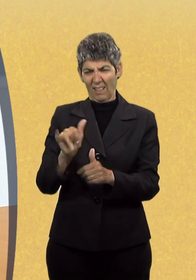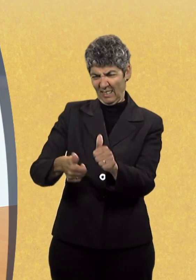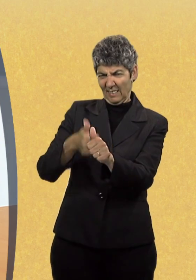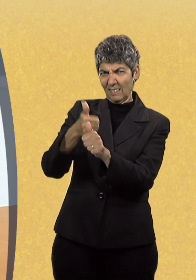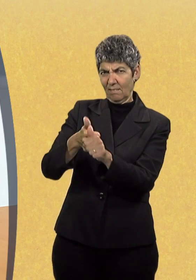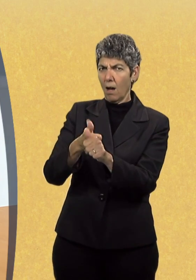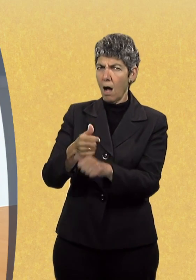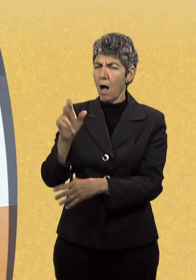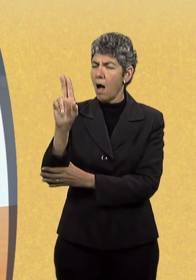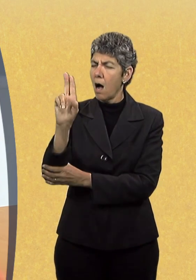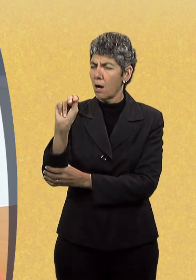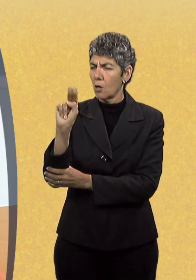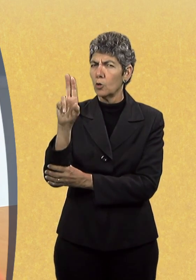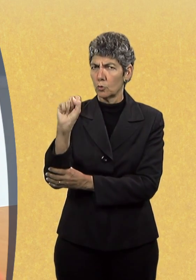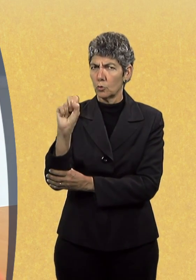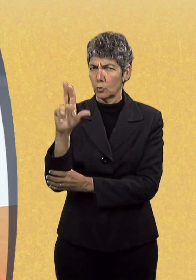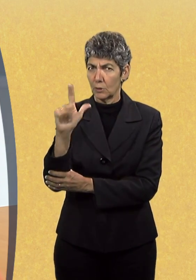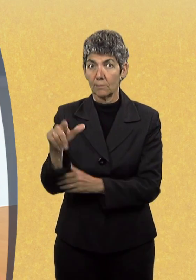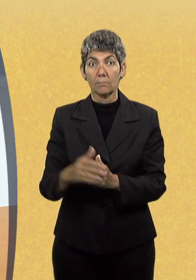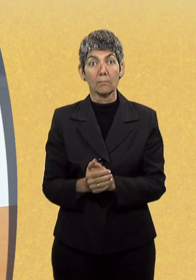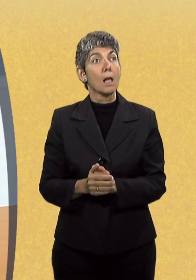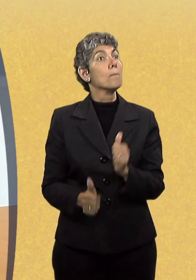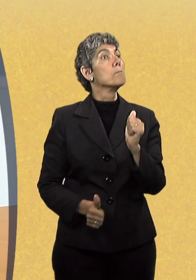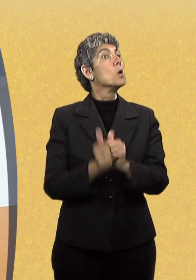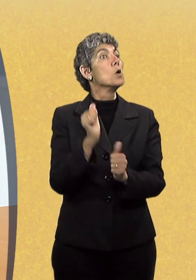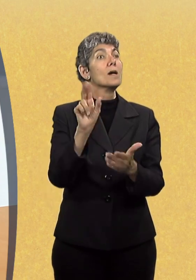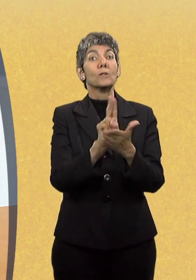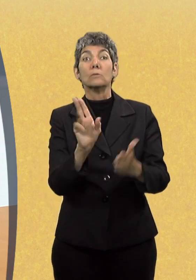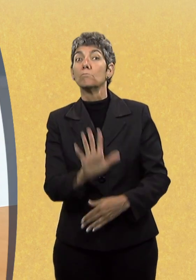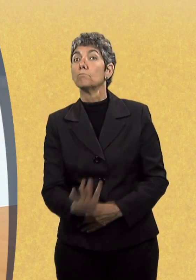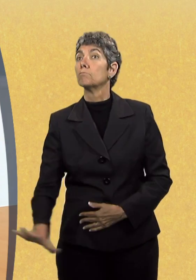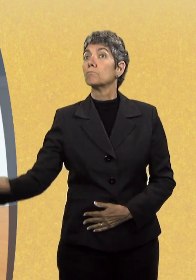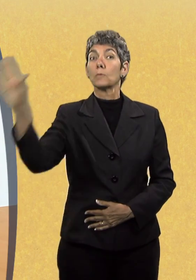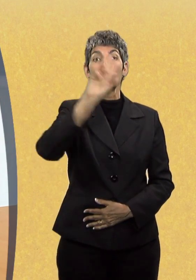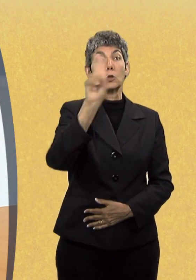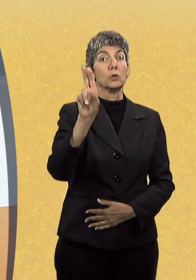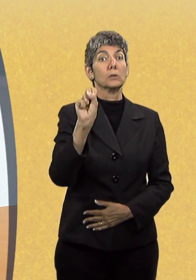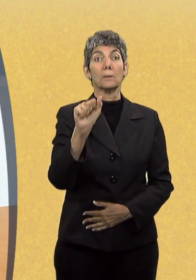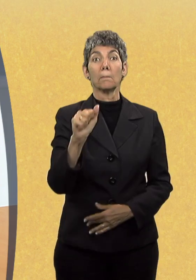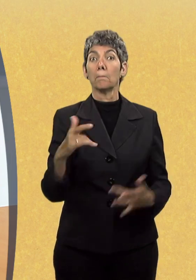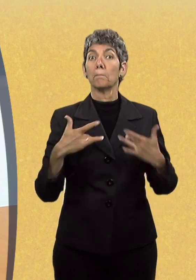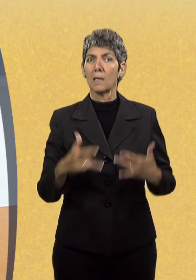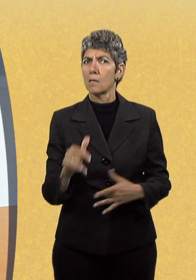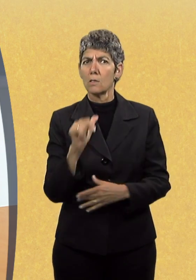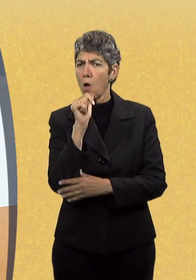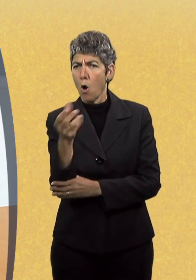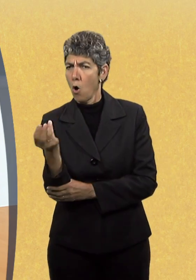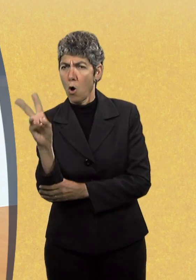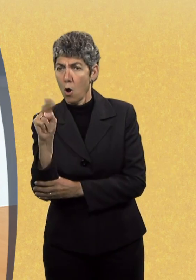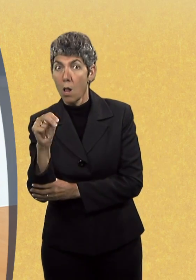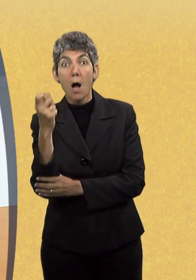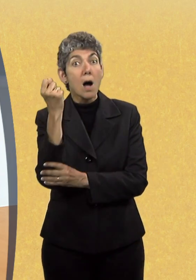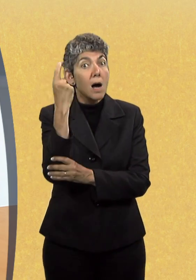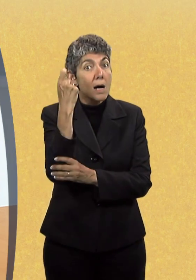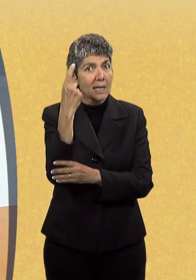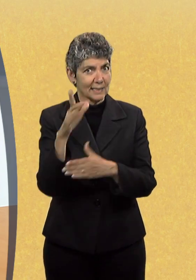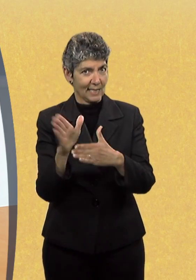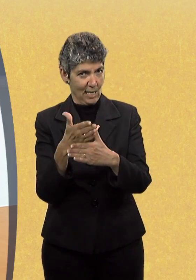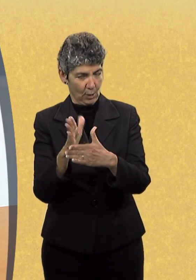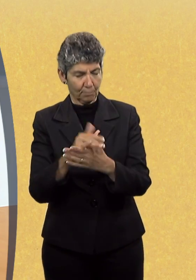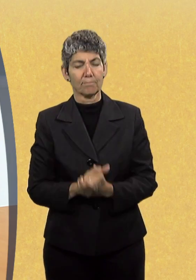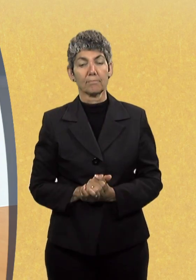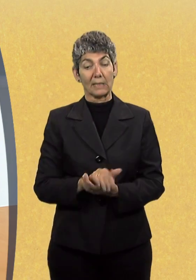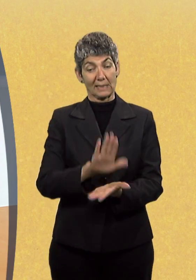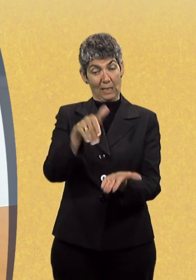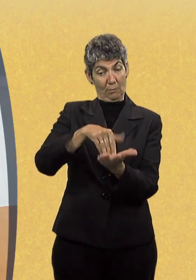for any university in the United States. Most universities have neuroimaging centers, but they're